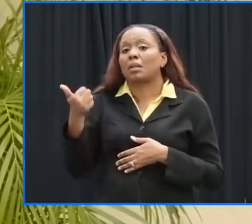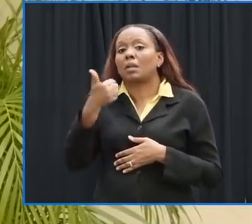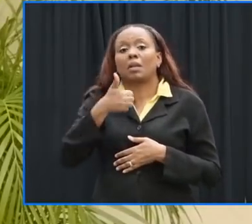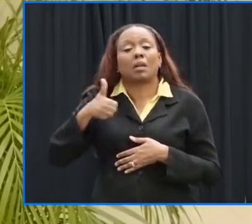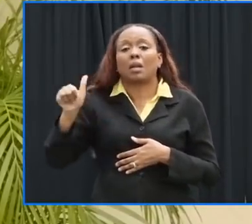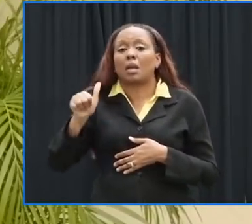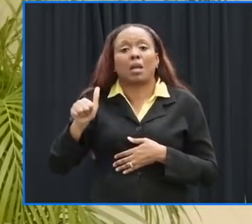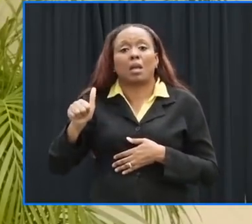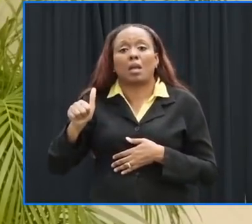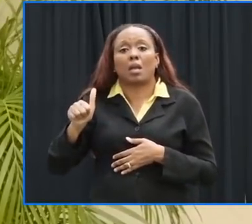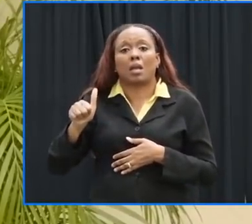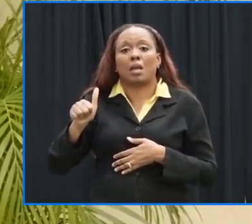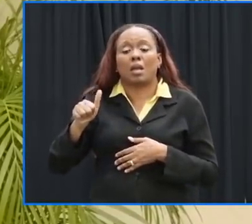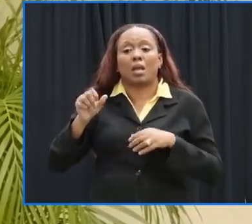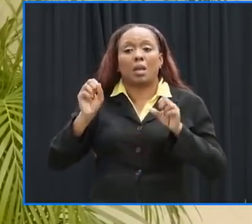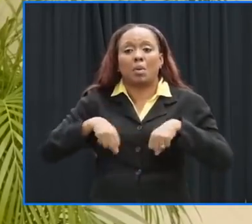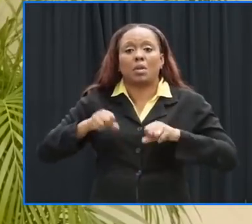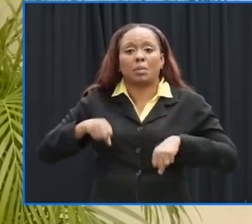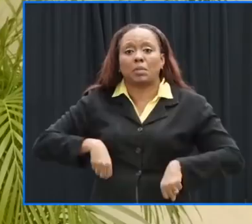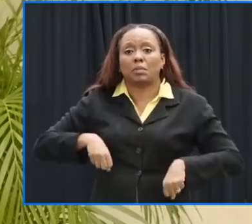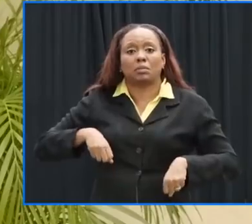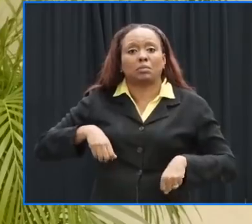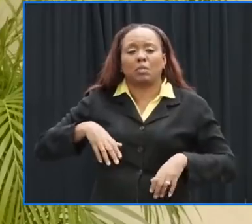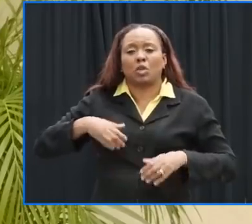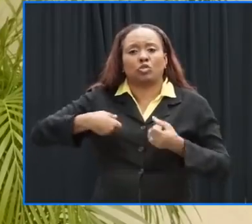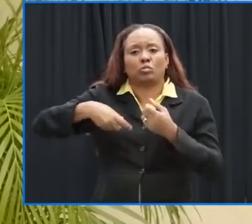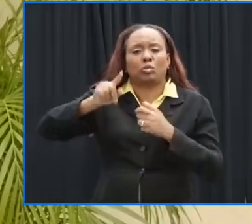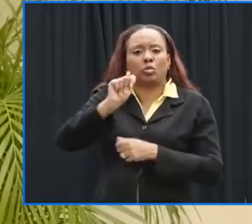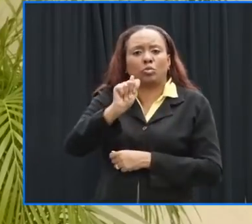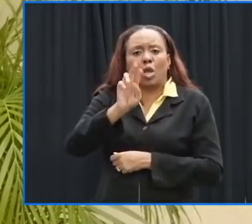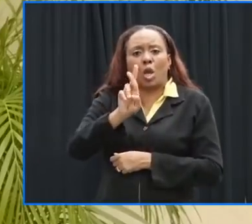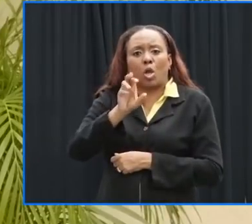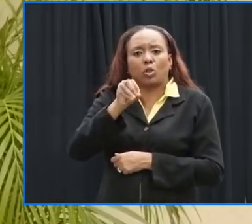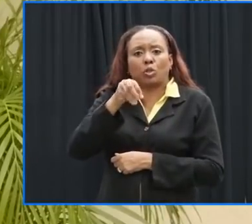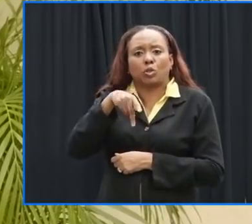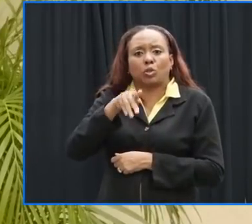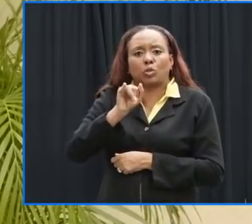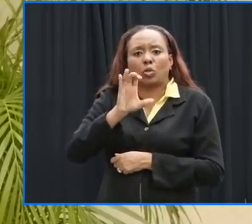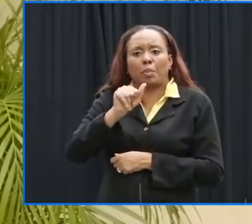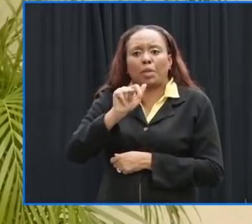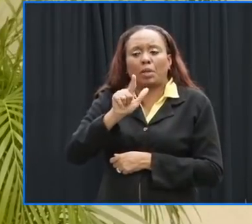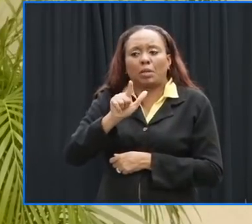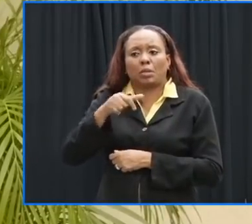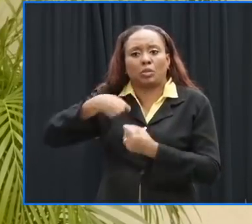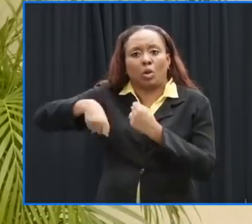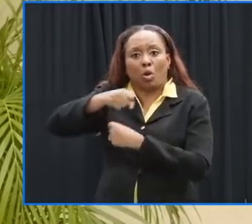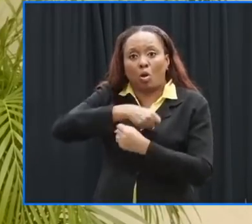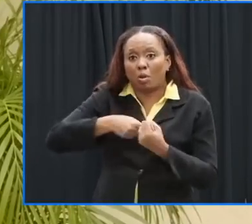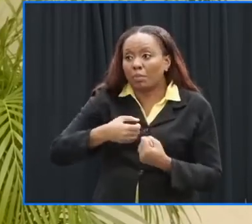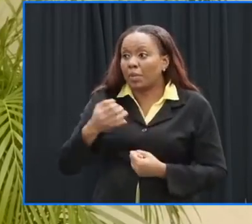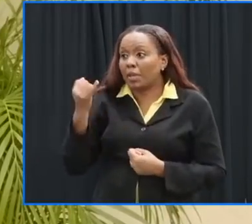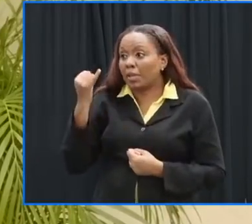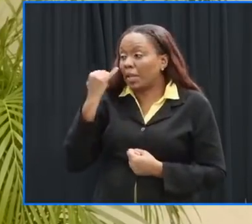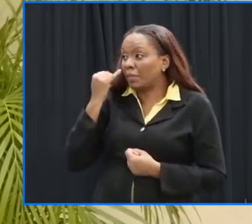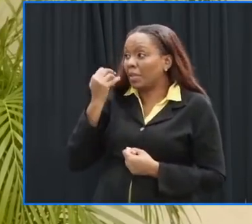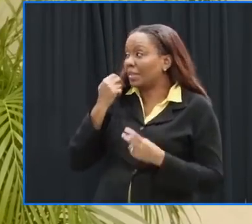adverse weather is highly possible so regardless if it's showing signs of it now or later